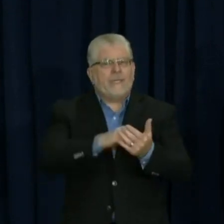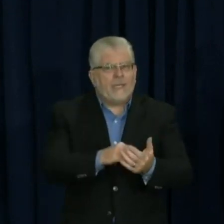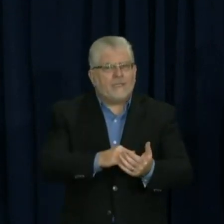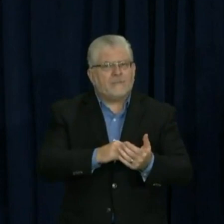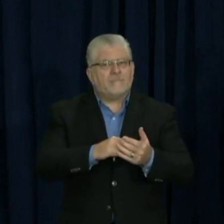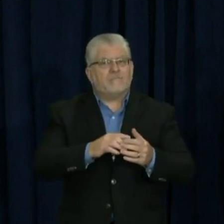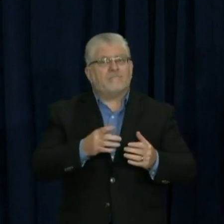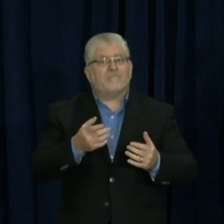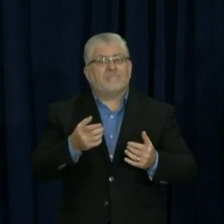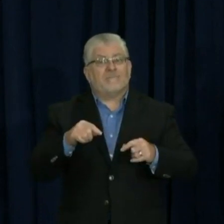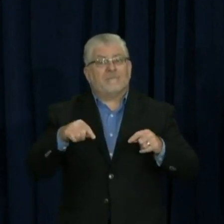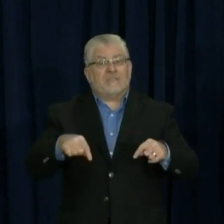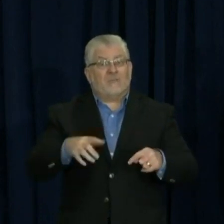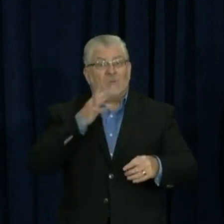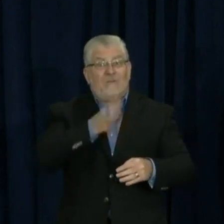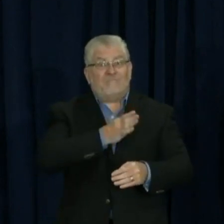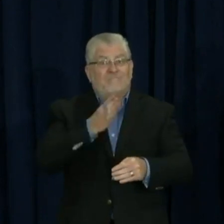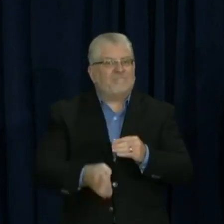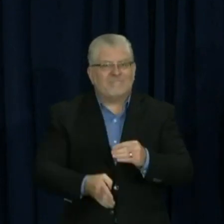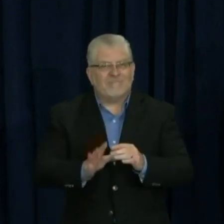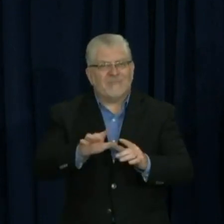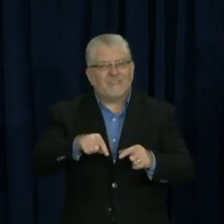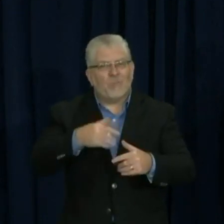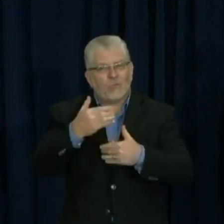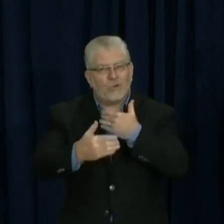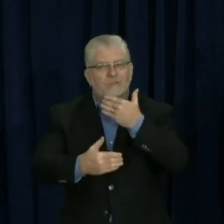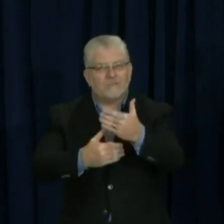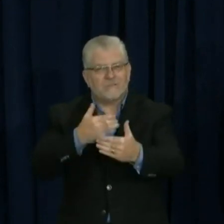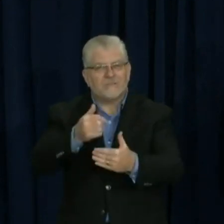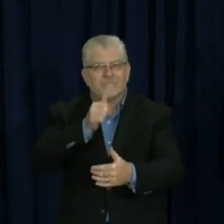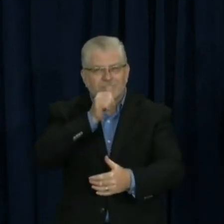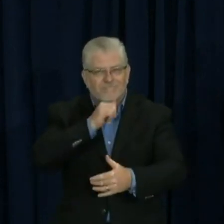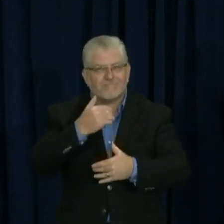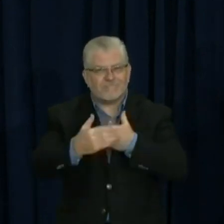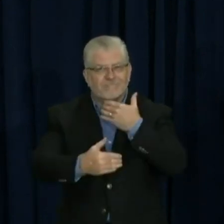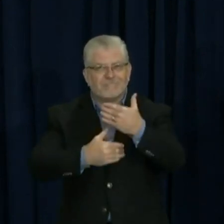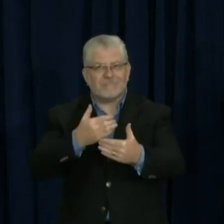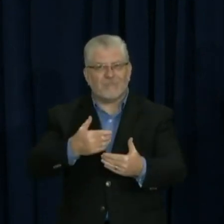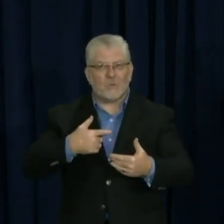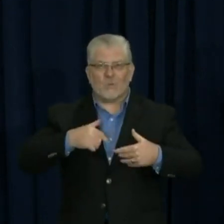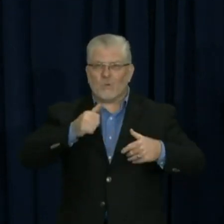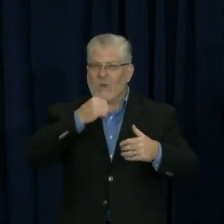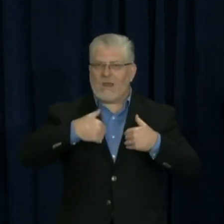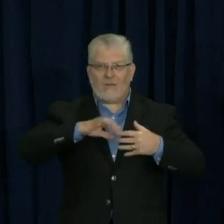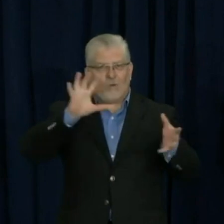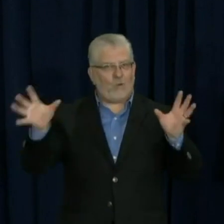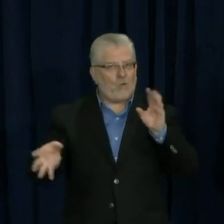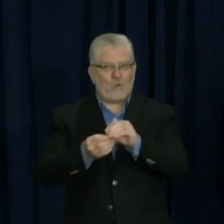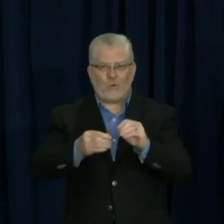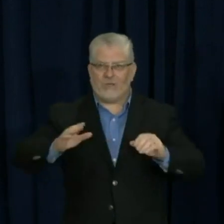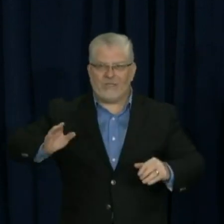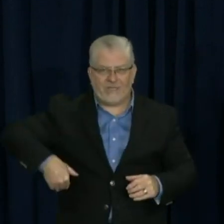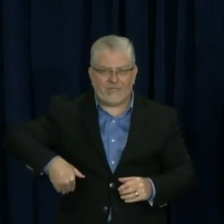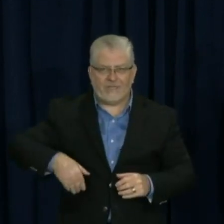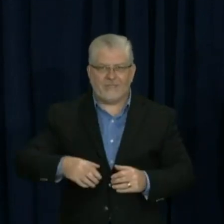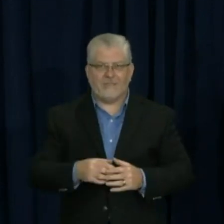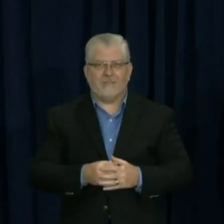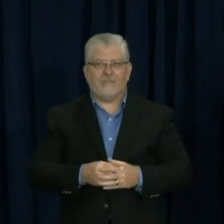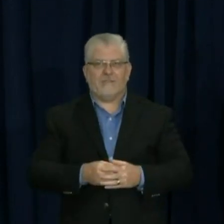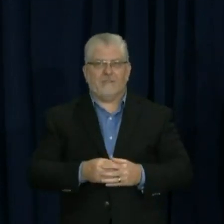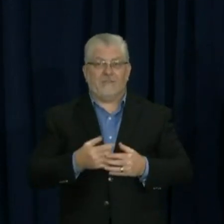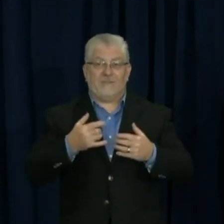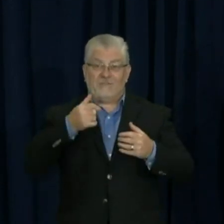We've got, you know, somewhere – I don't know what the totals are going to end up at, but somewhere between 2.5 and